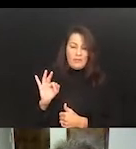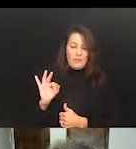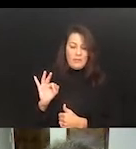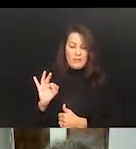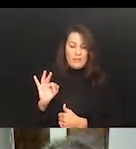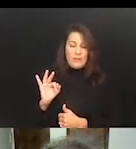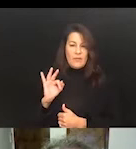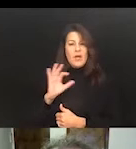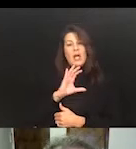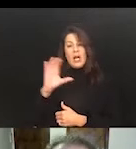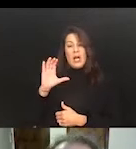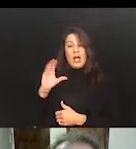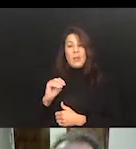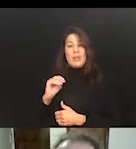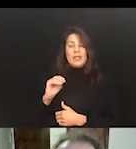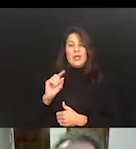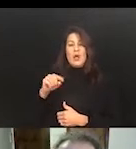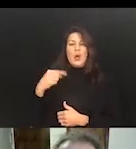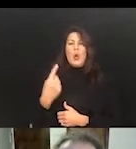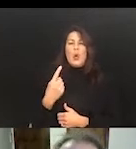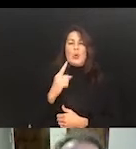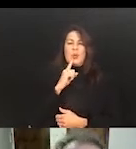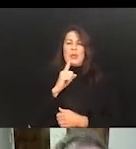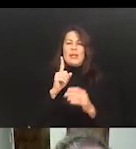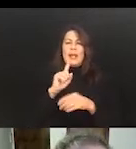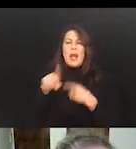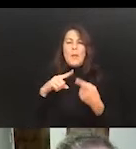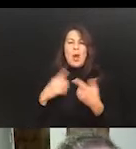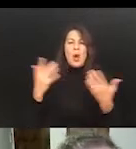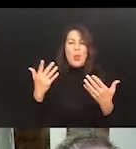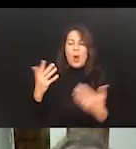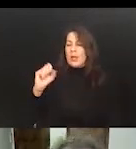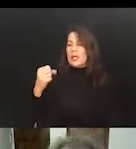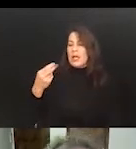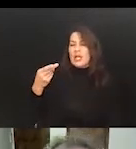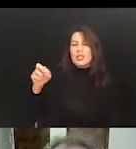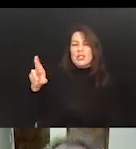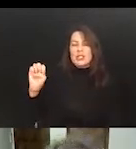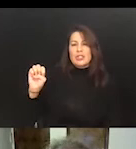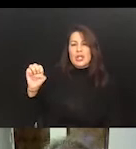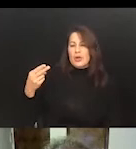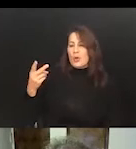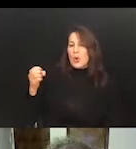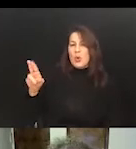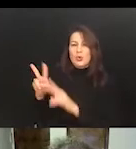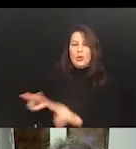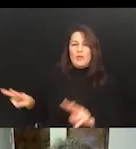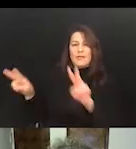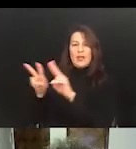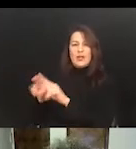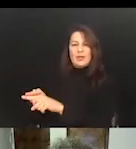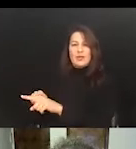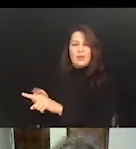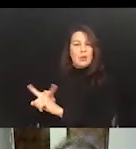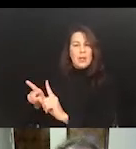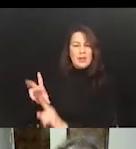company is truly just about shareholder value, and expand it to understand that no, companies